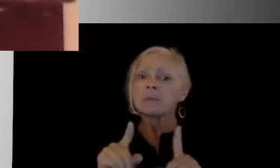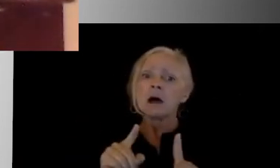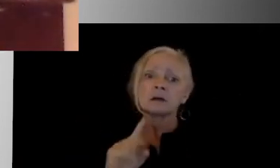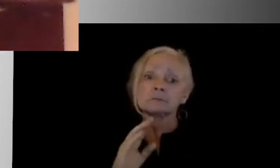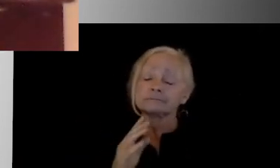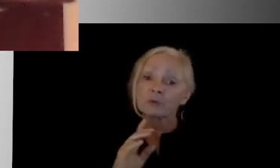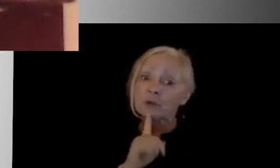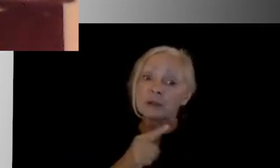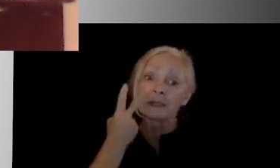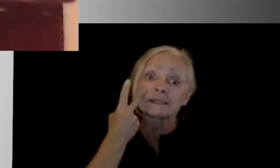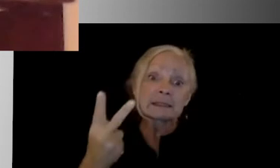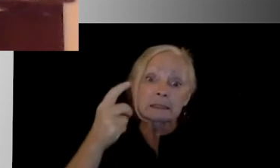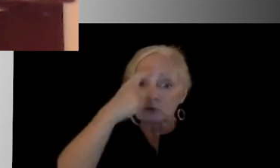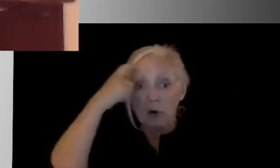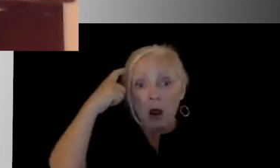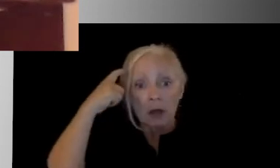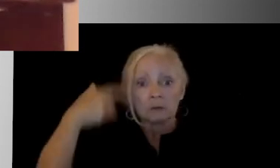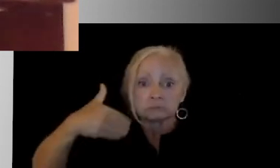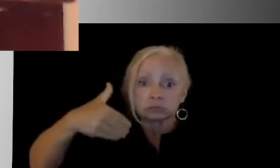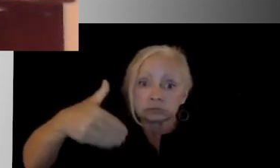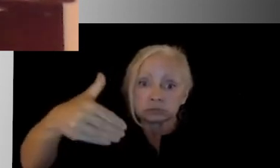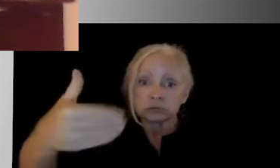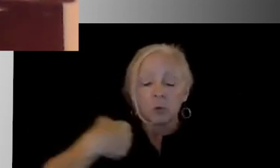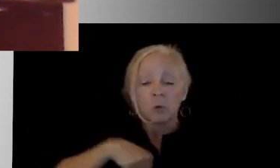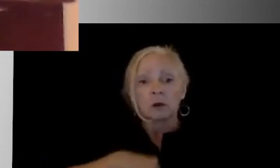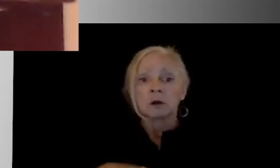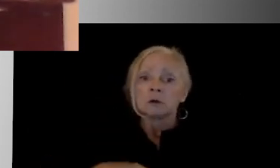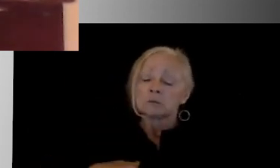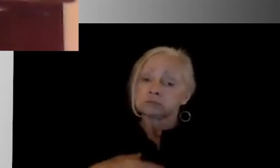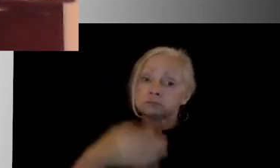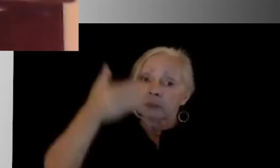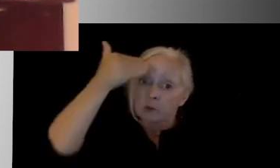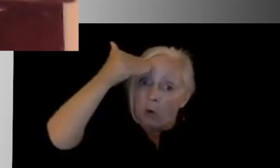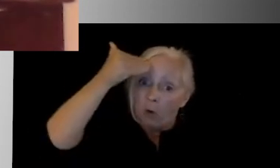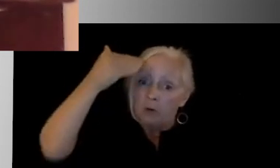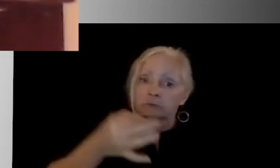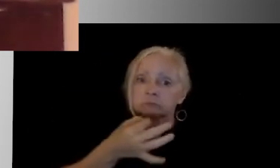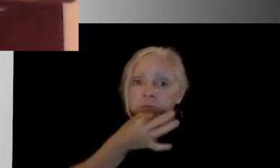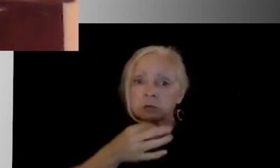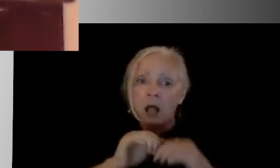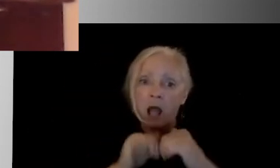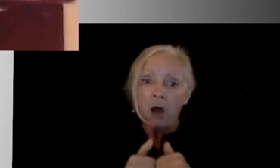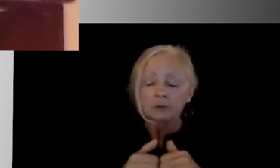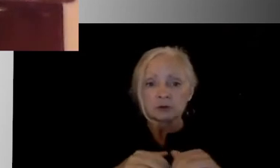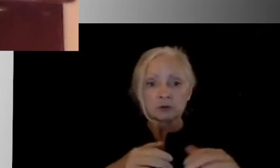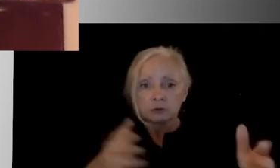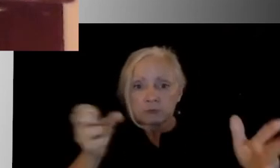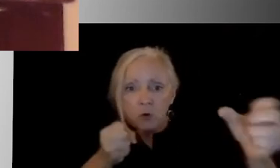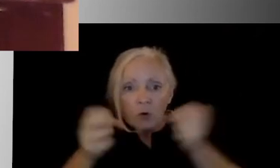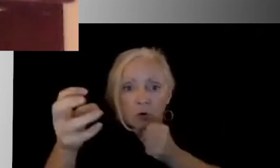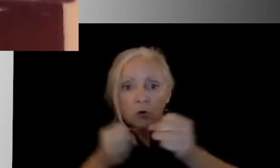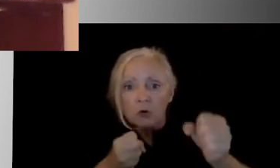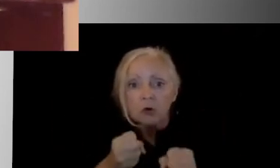we've unfortunately become very well adept at mobilizing teams of individuals together to not only support the student in the